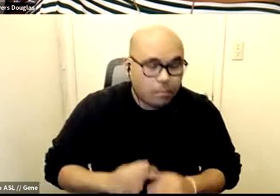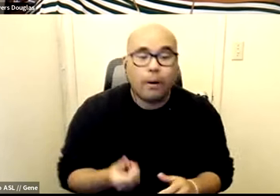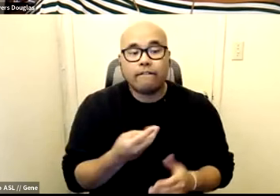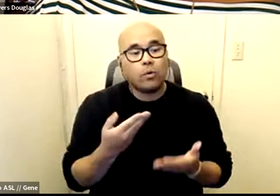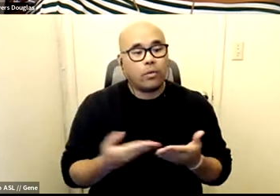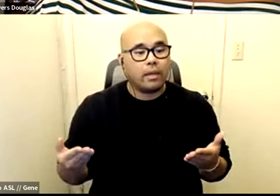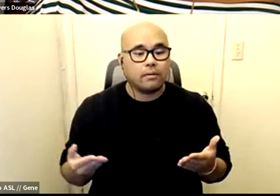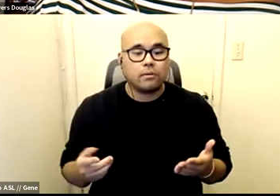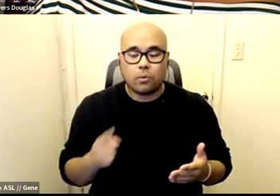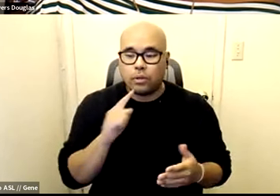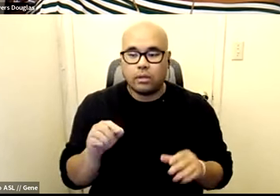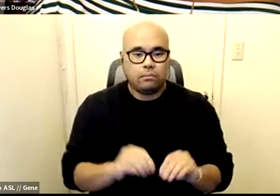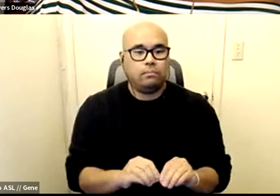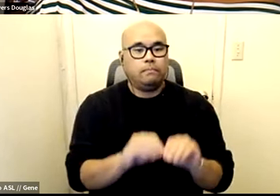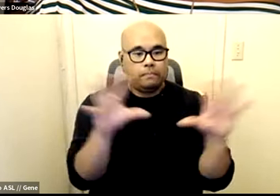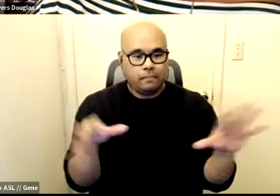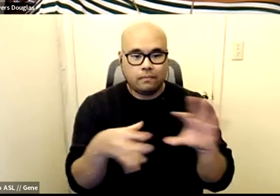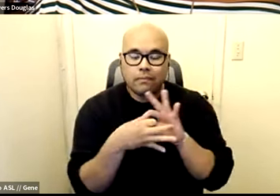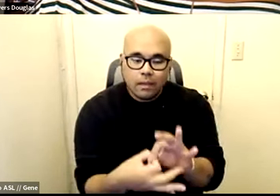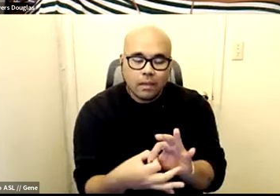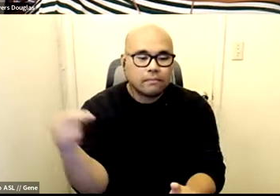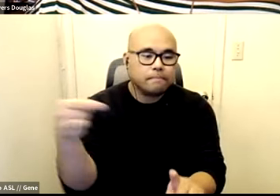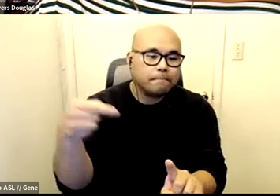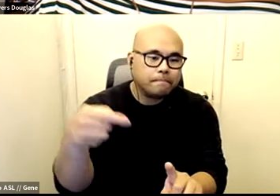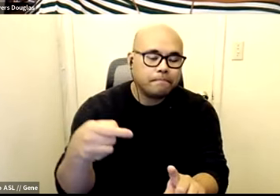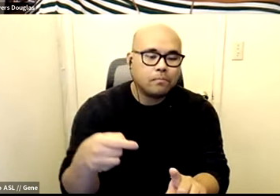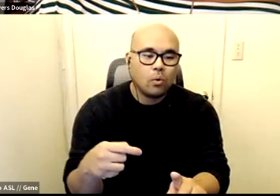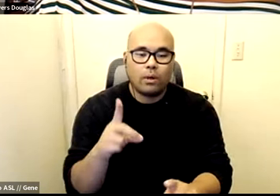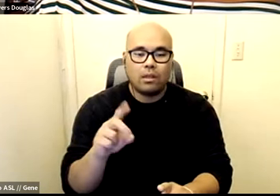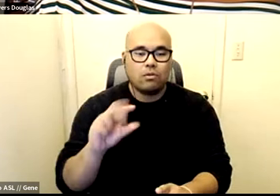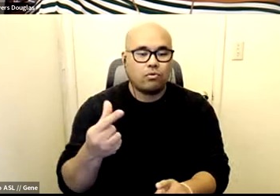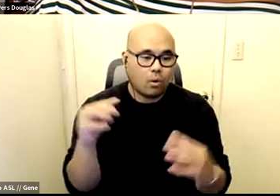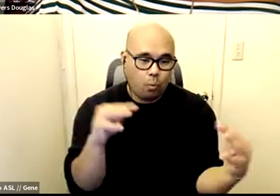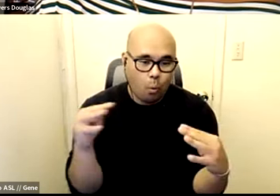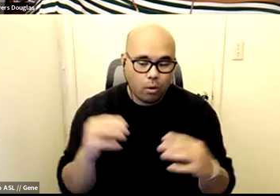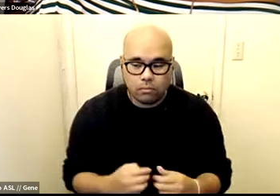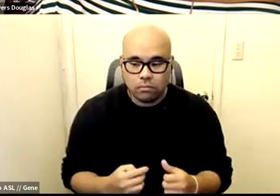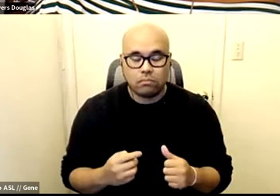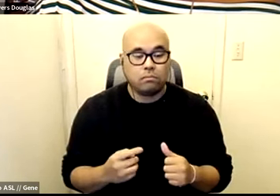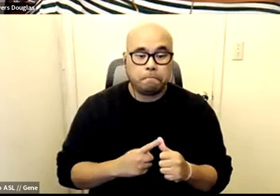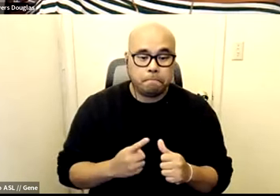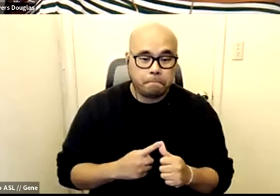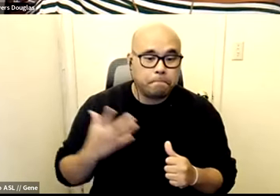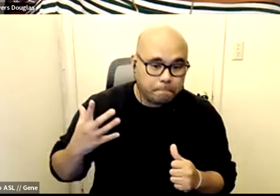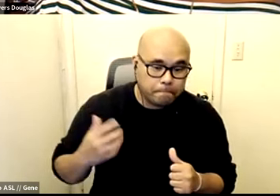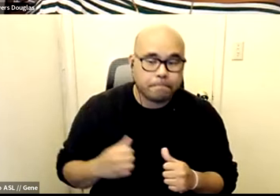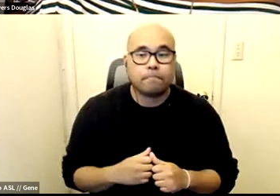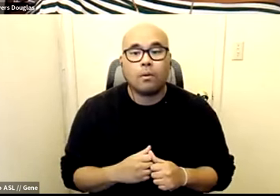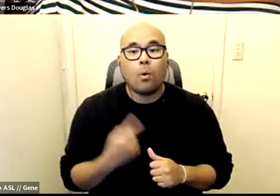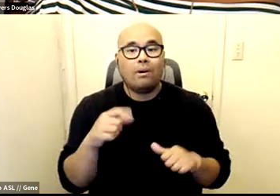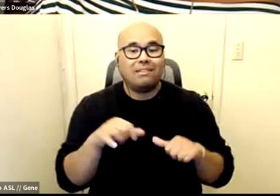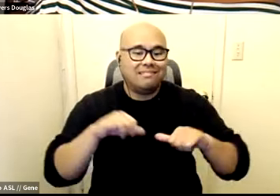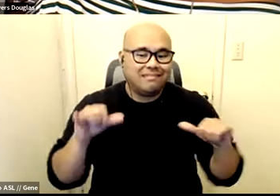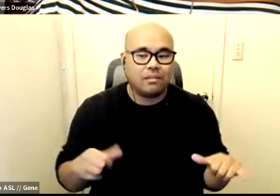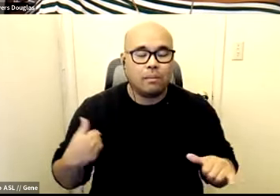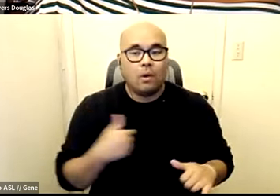things that are more like explicitly connected to uh the drug war one i mean one system that we've